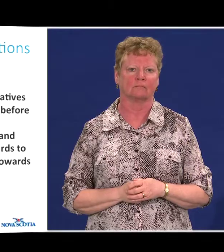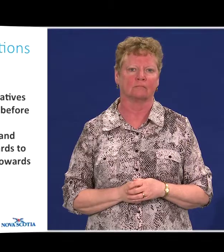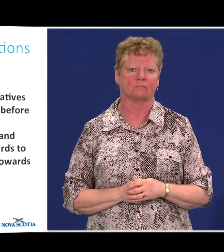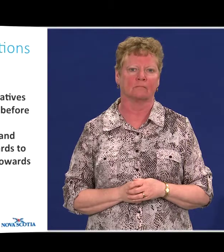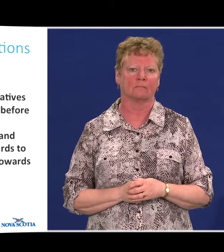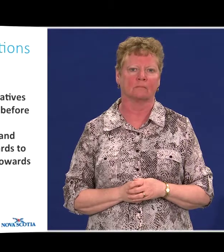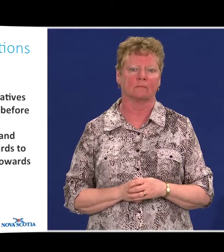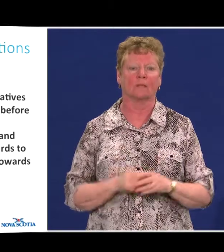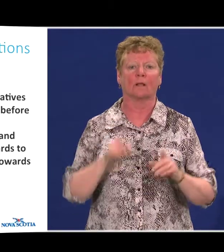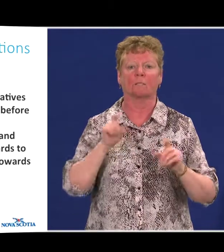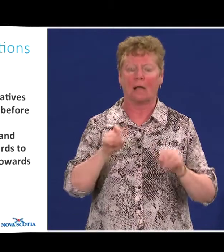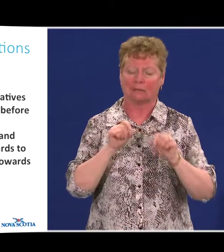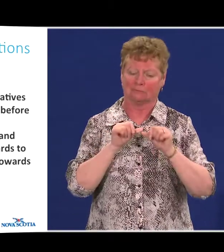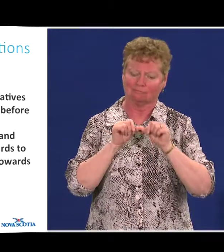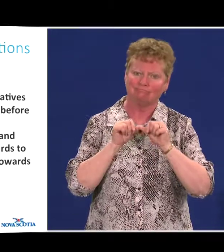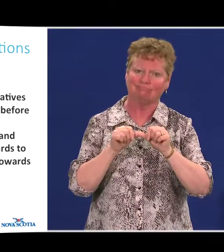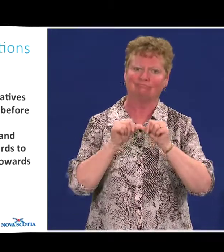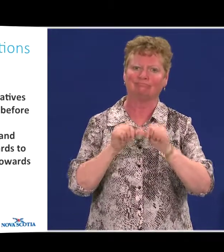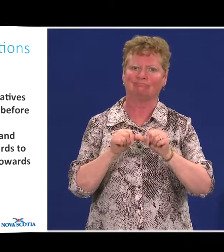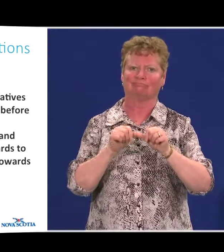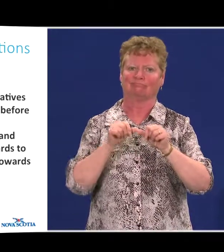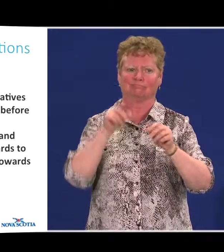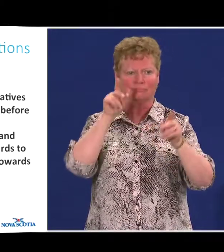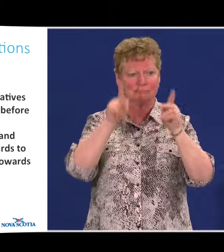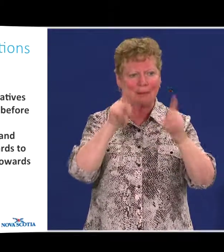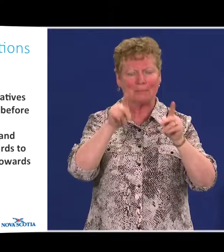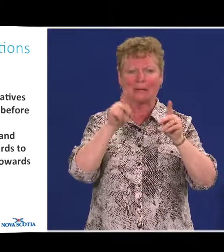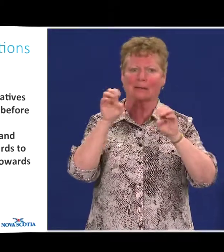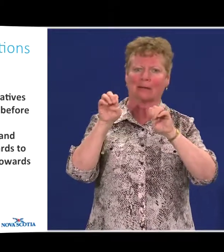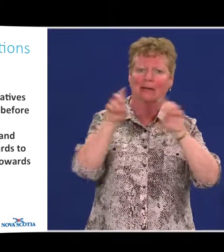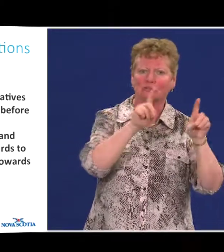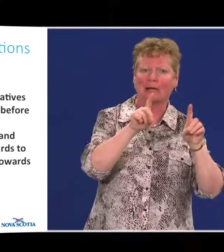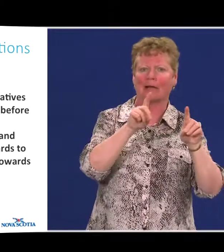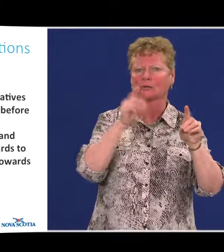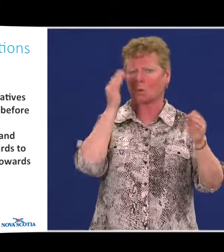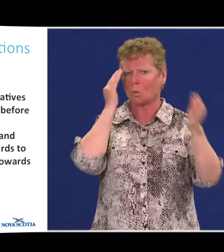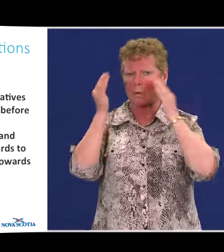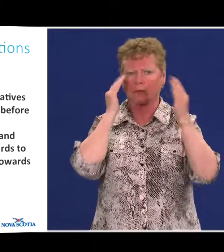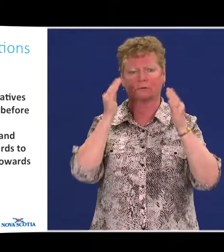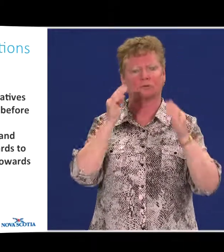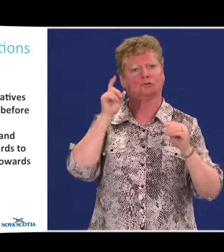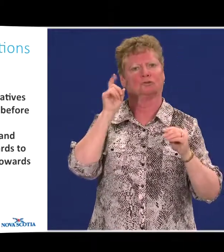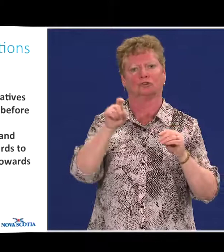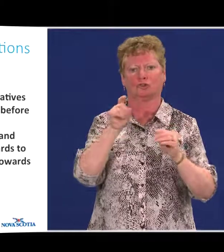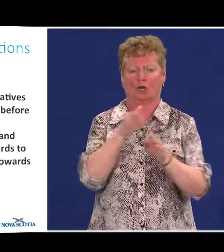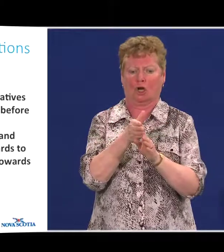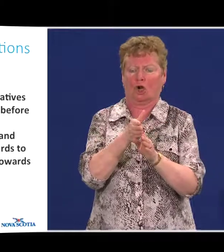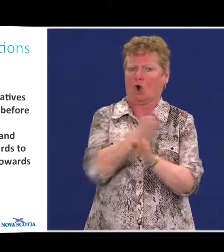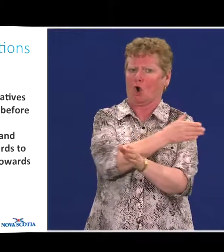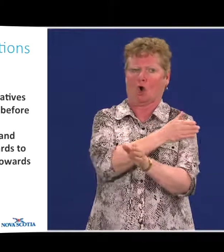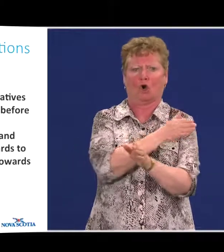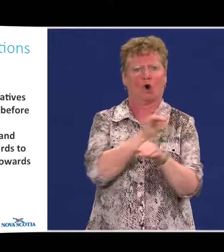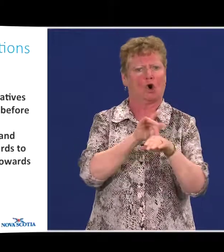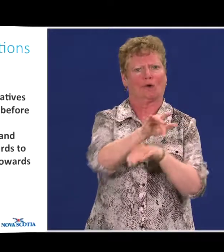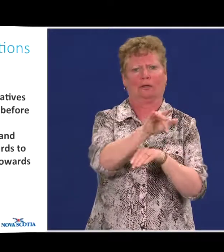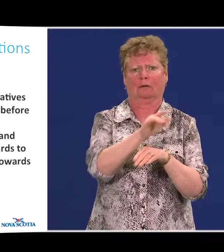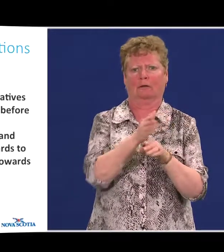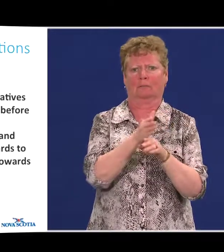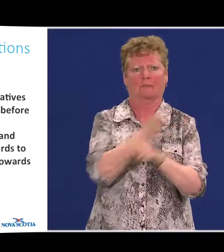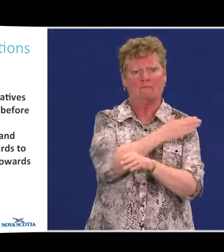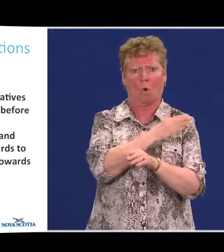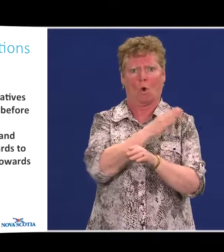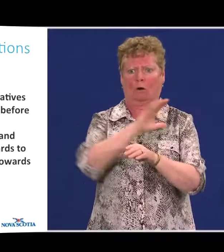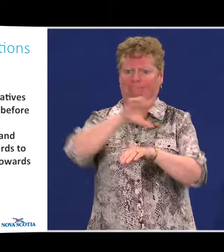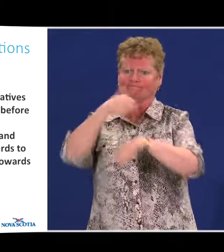So, education and awareness campaign should be developed early, before the